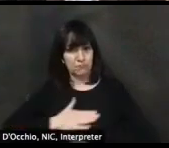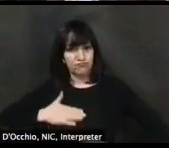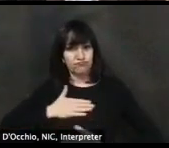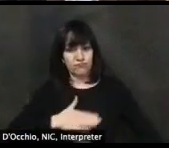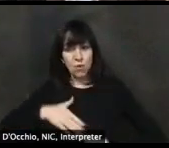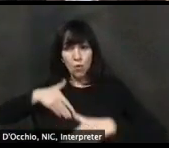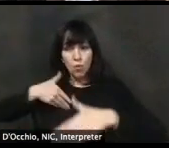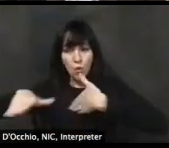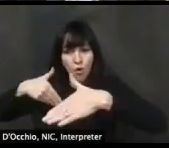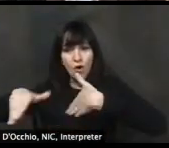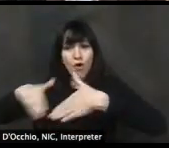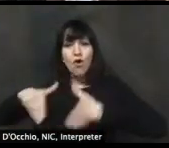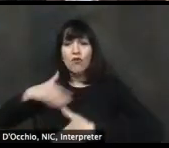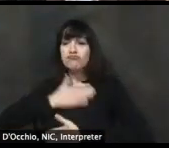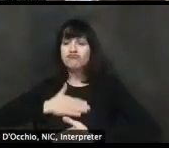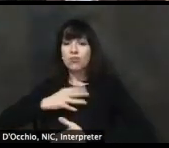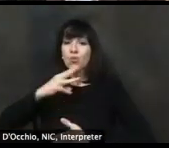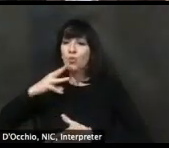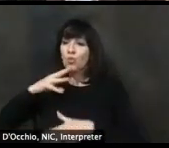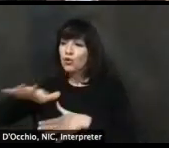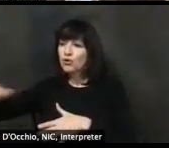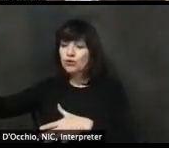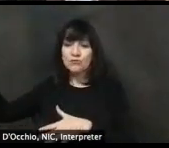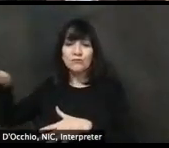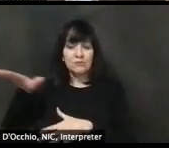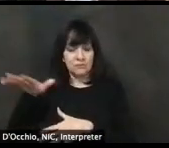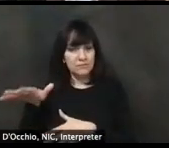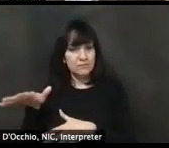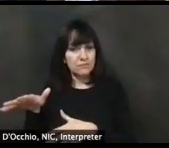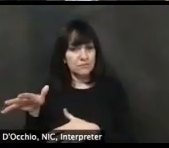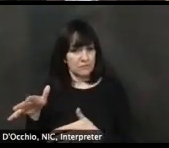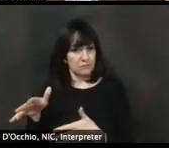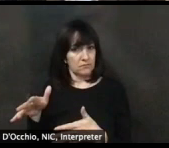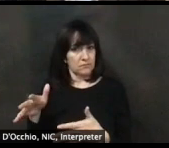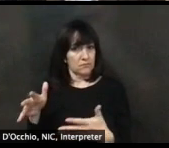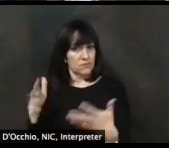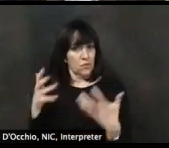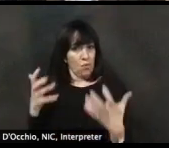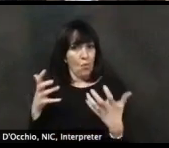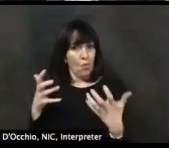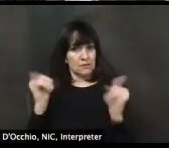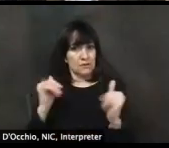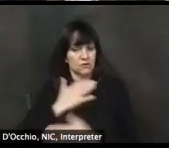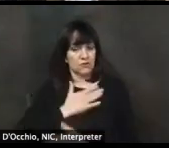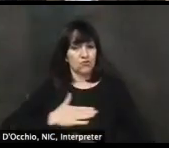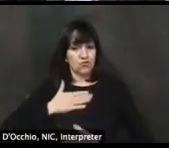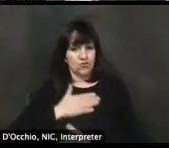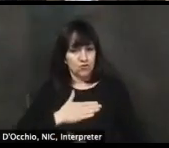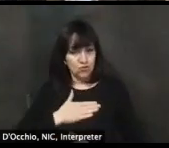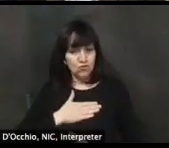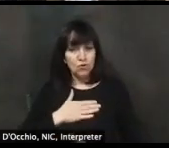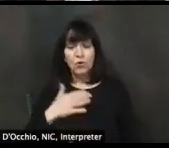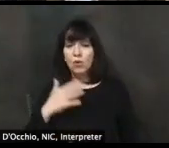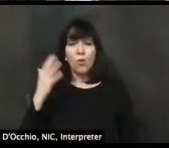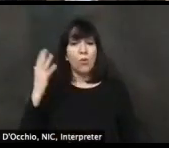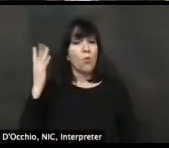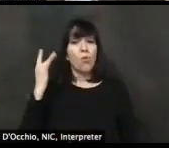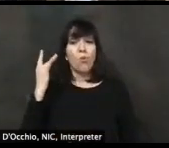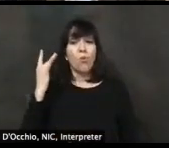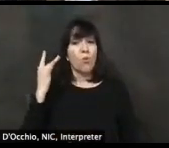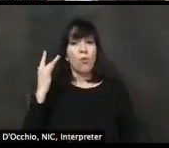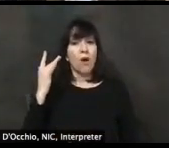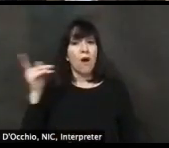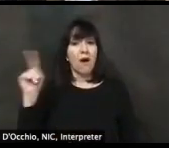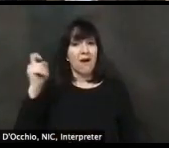beach. What is so critical why the beaches had to close? We were not social distancing. People were not at that time. were